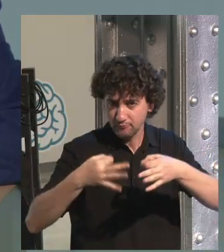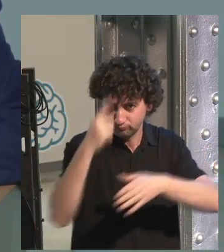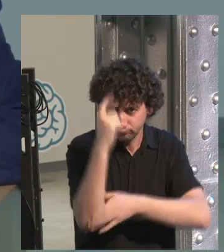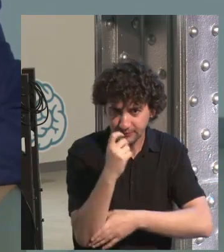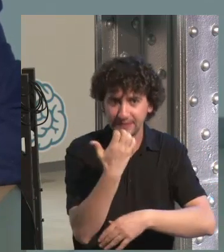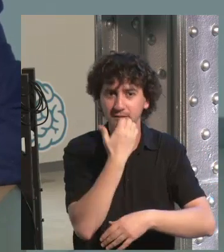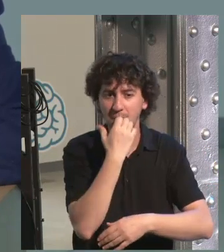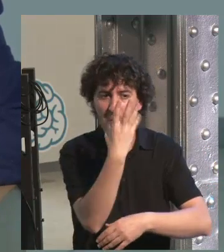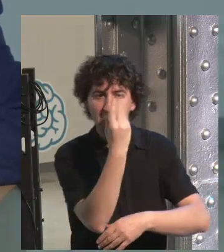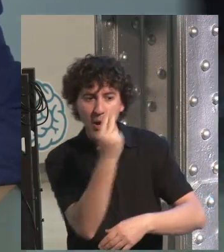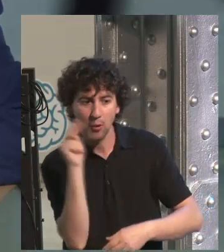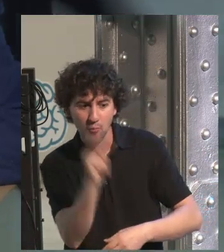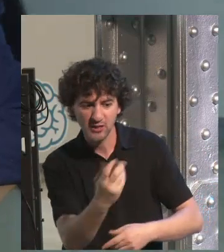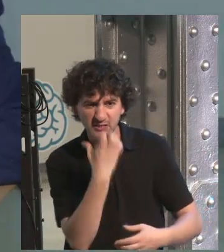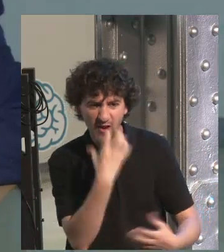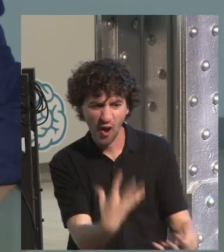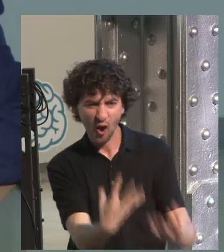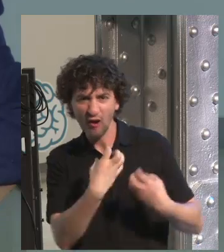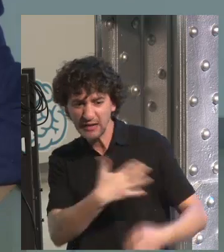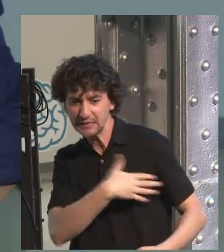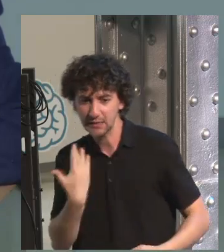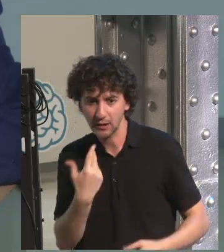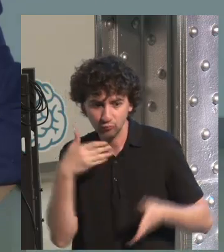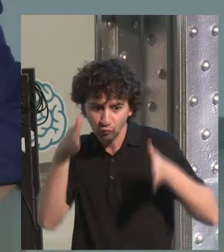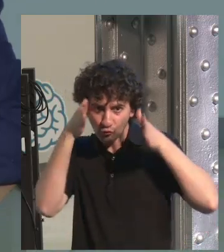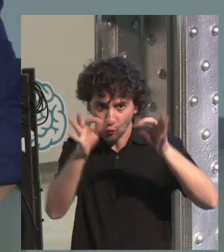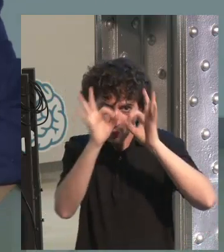have an elephant in front of you and you don't even realize.